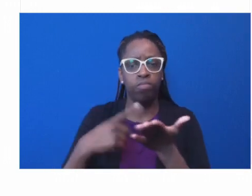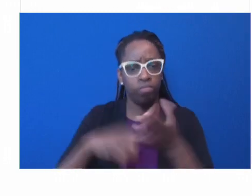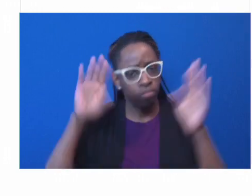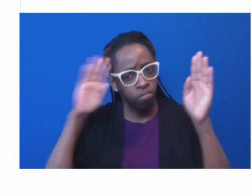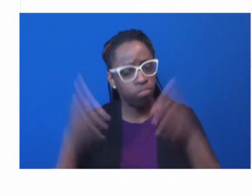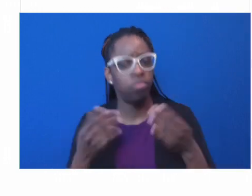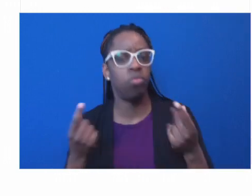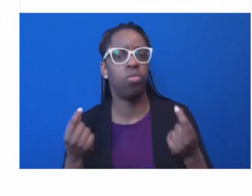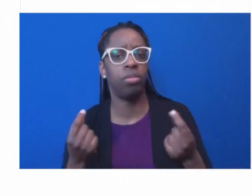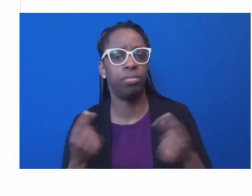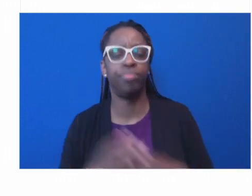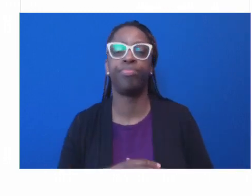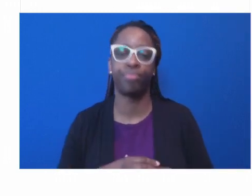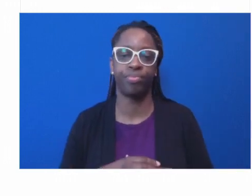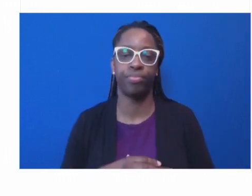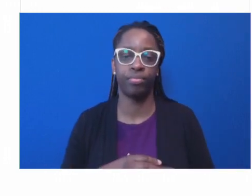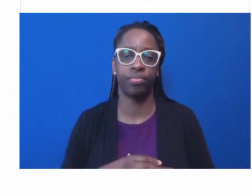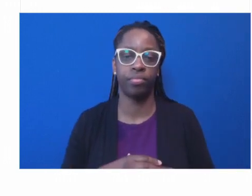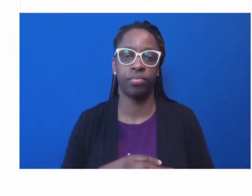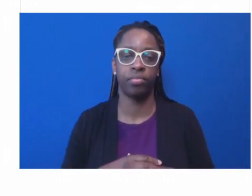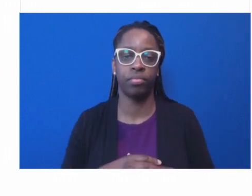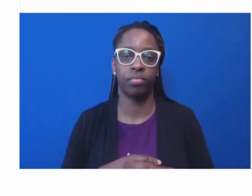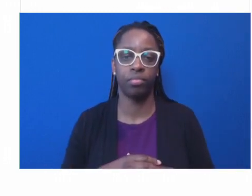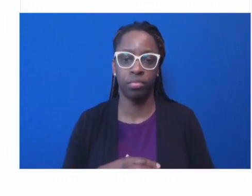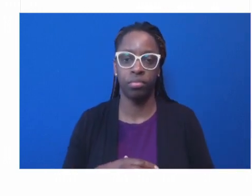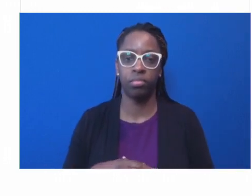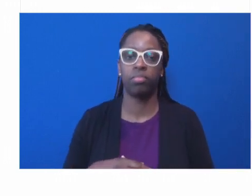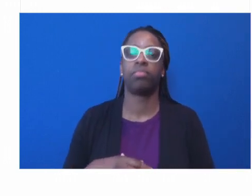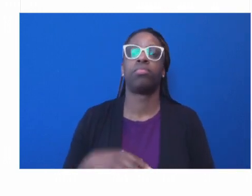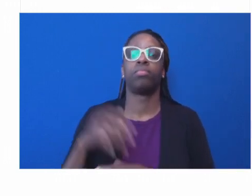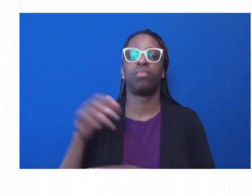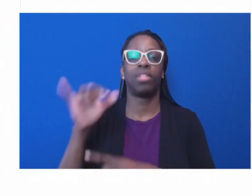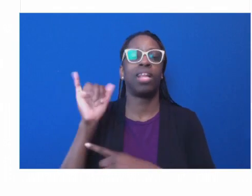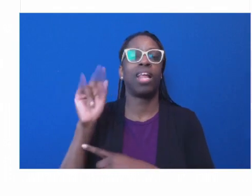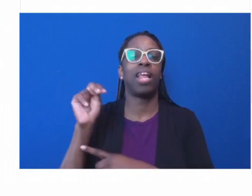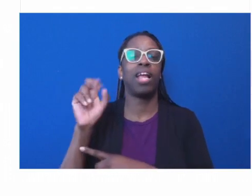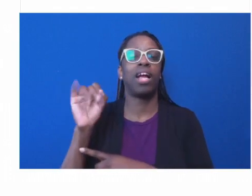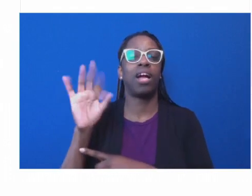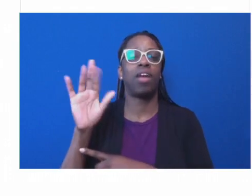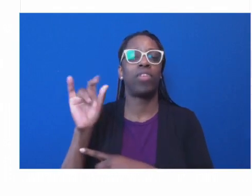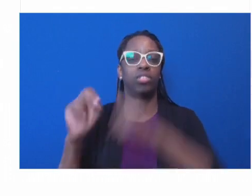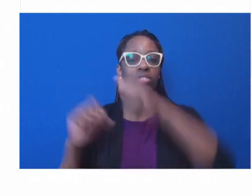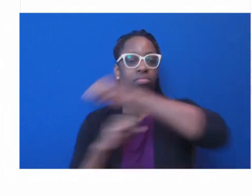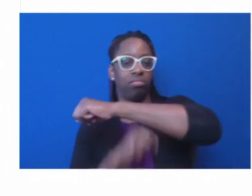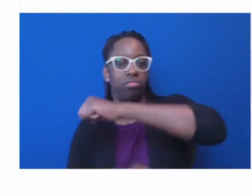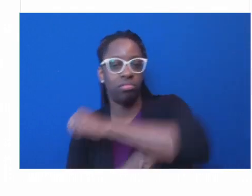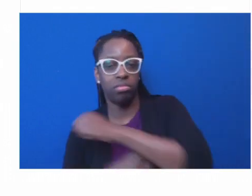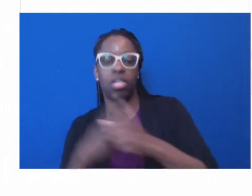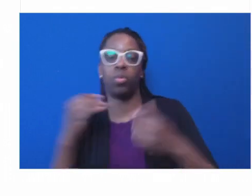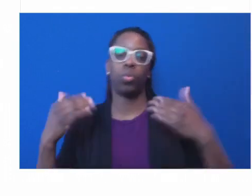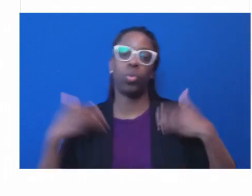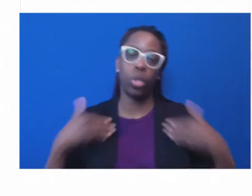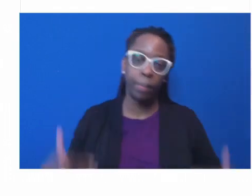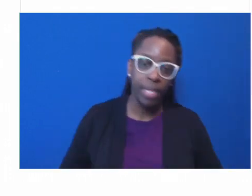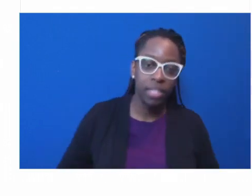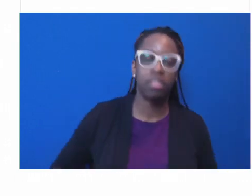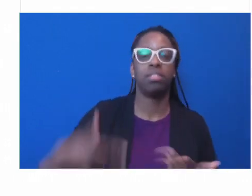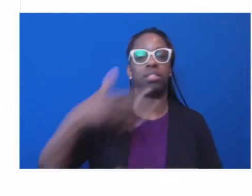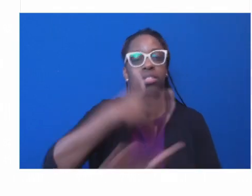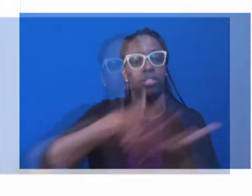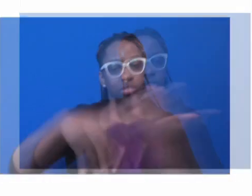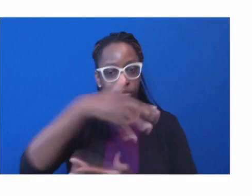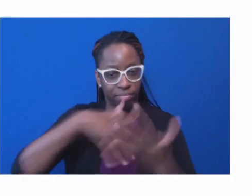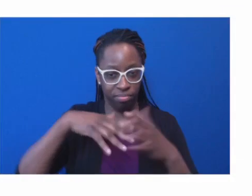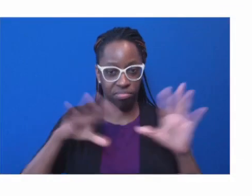that support ongoing human interactions through which trust in science can form.